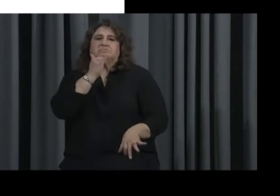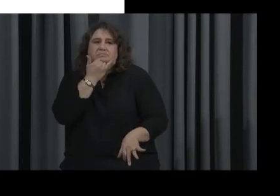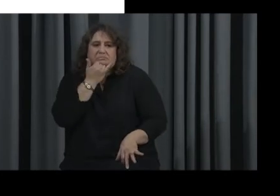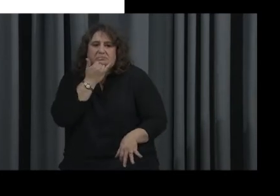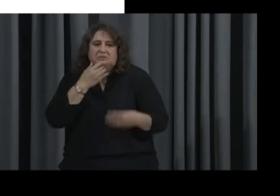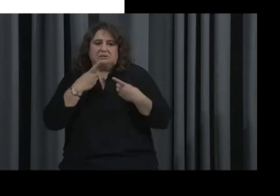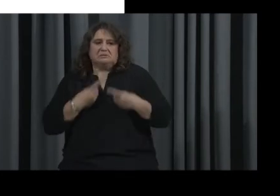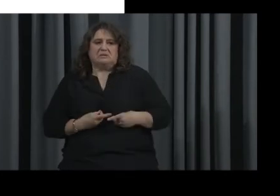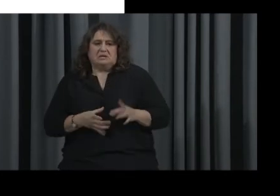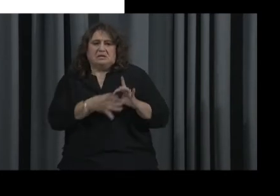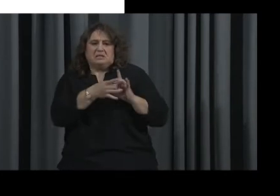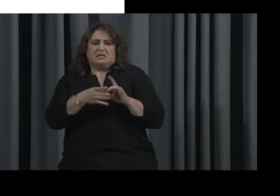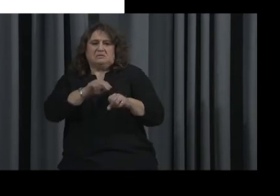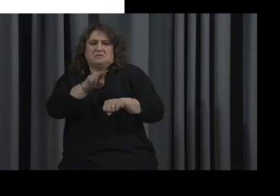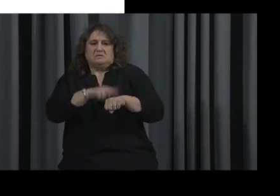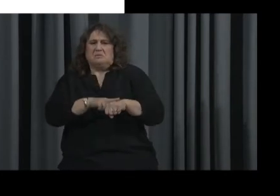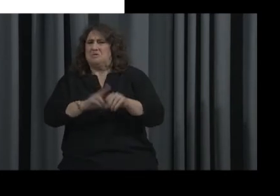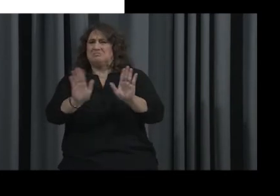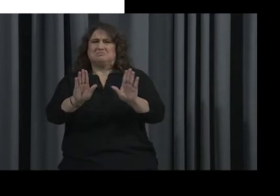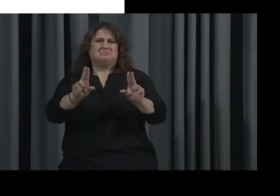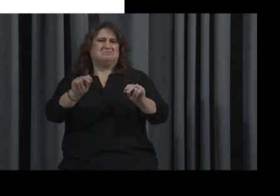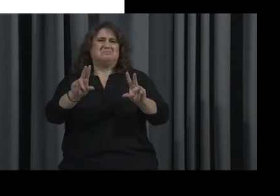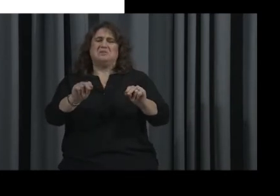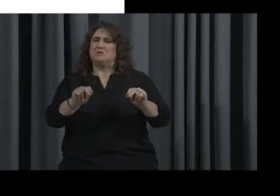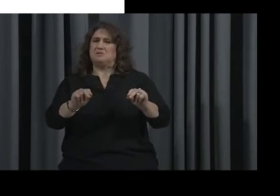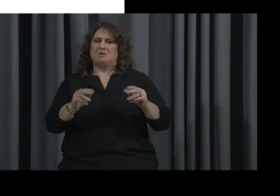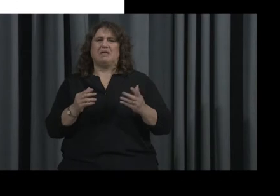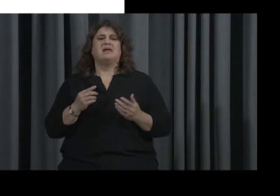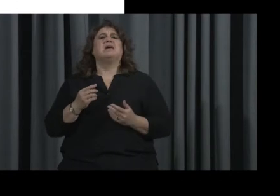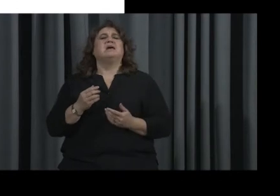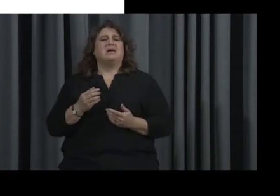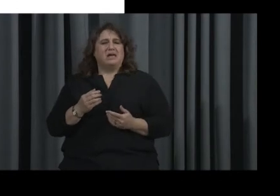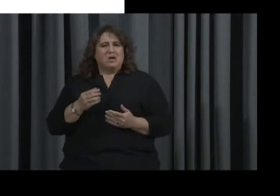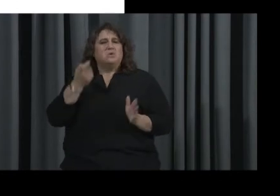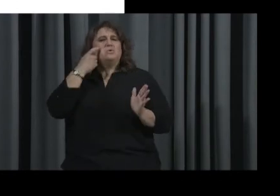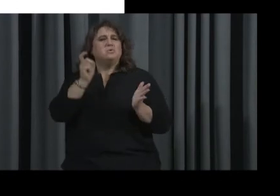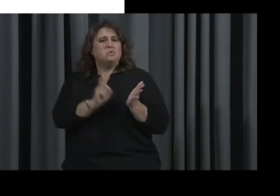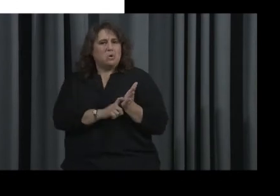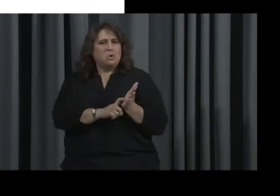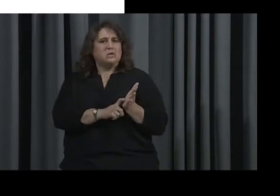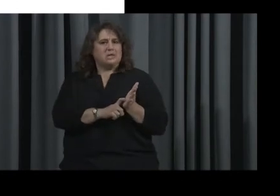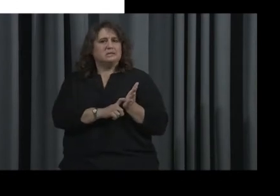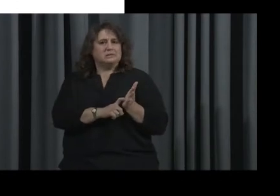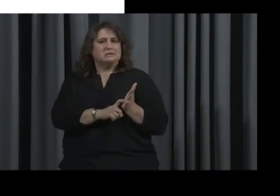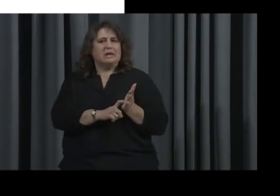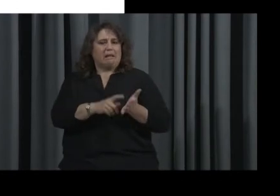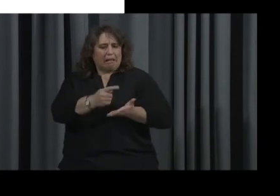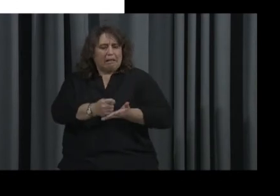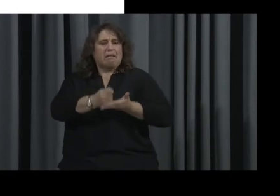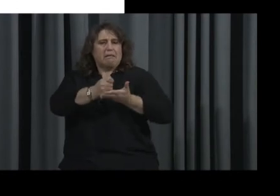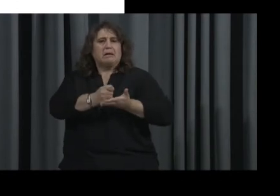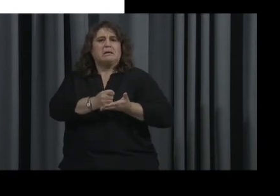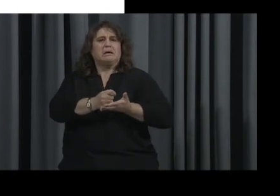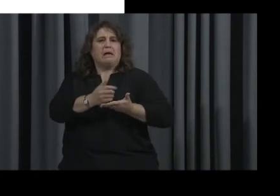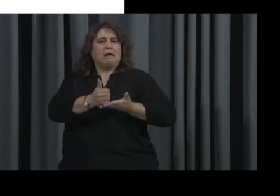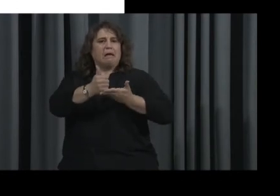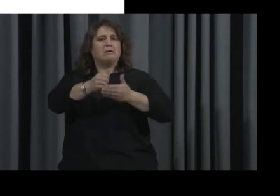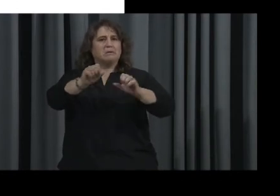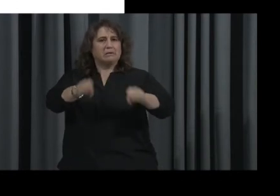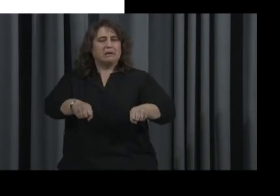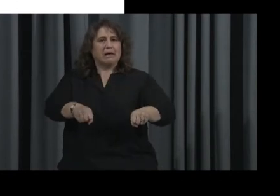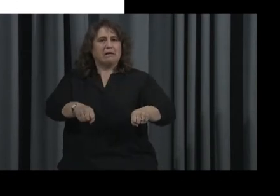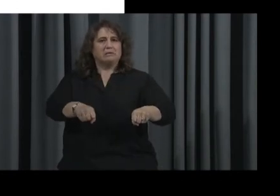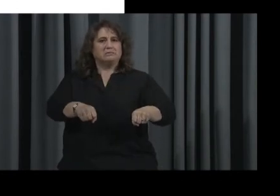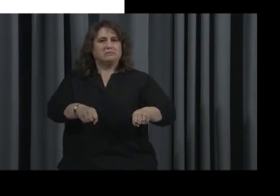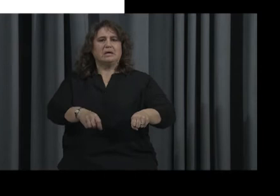process at aging. So, instead, please see it as a treatable medical condition. And that medical condition,